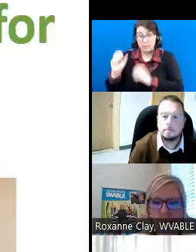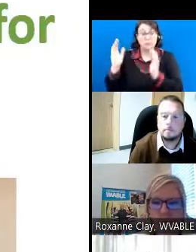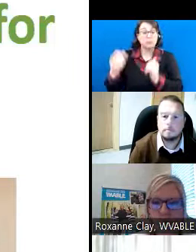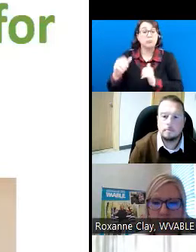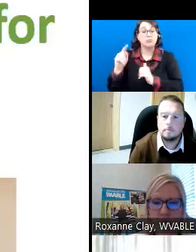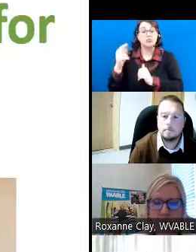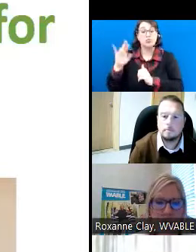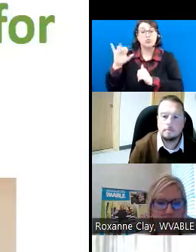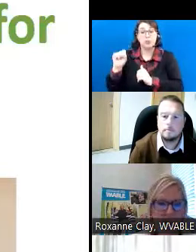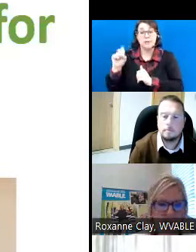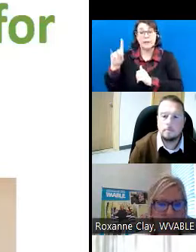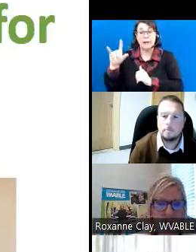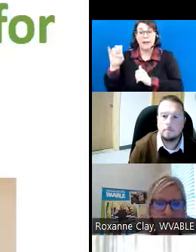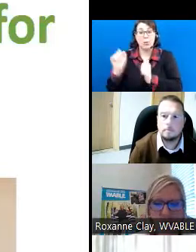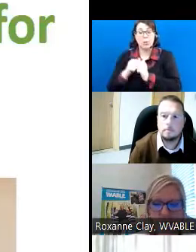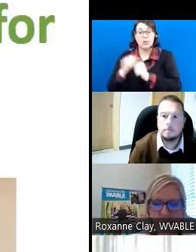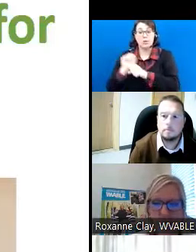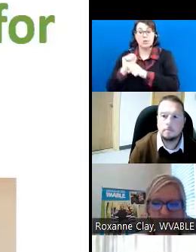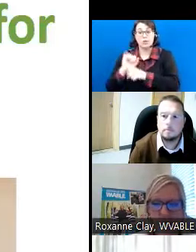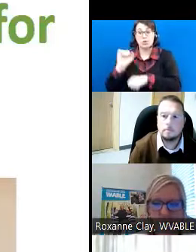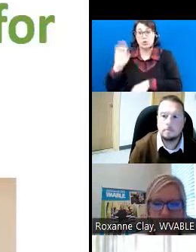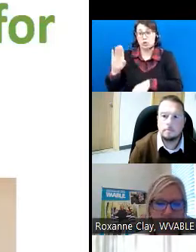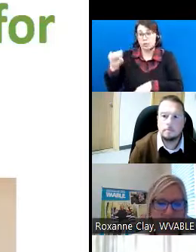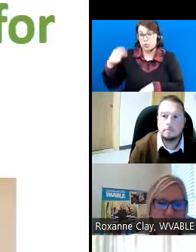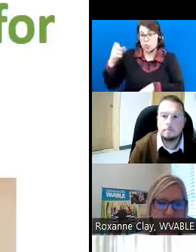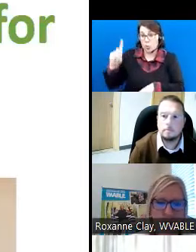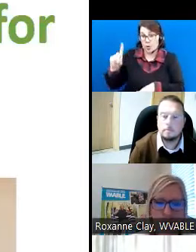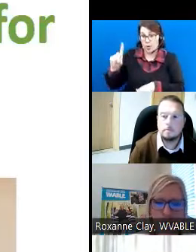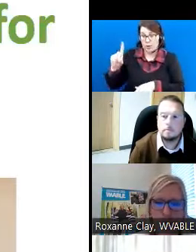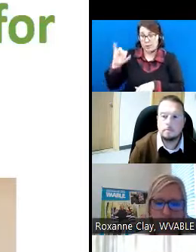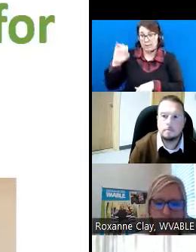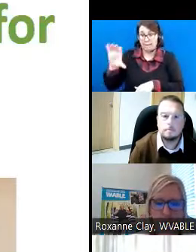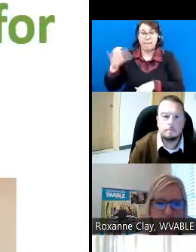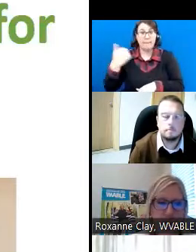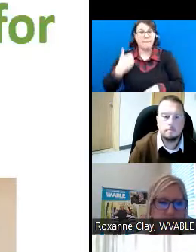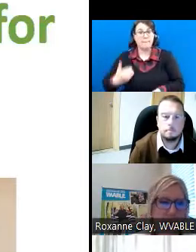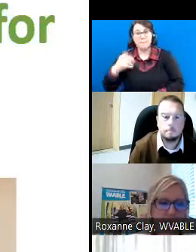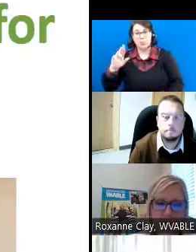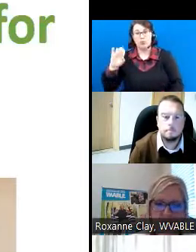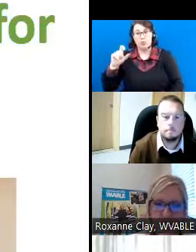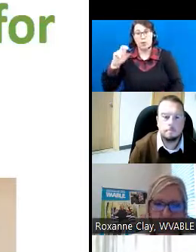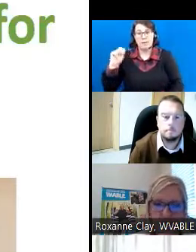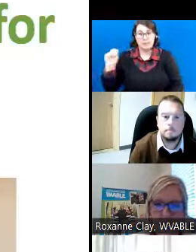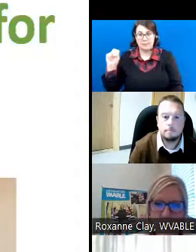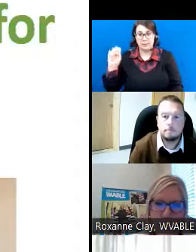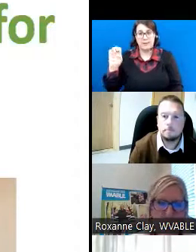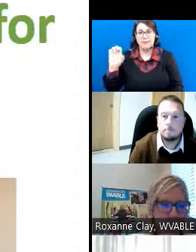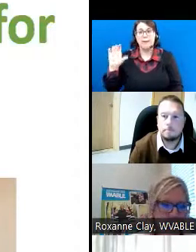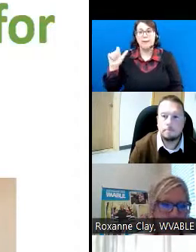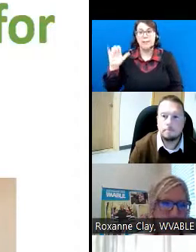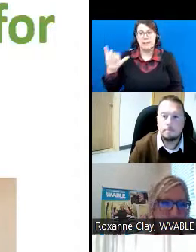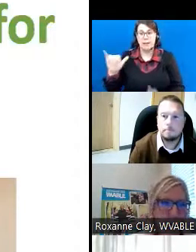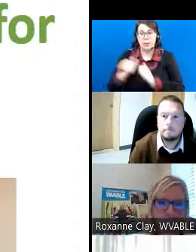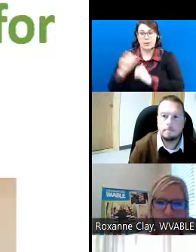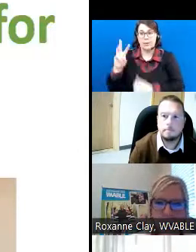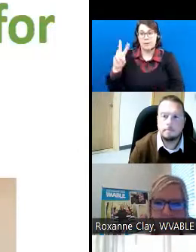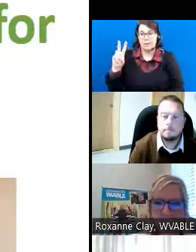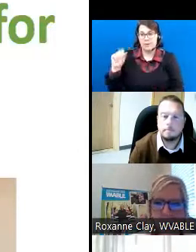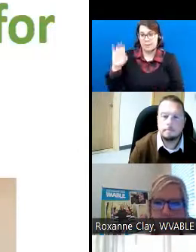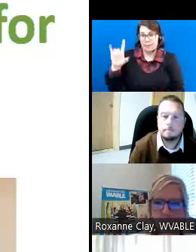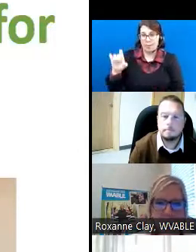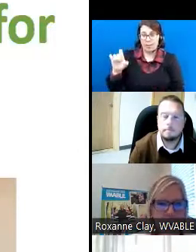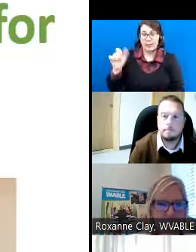Incorporated, and myself, Roxanne Clay, with WVABL. So our panelists will share with you how